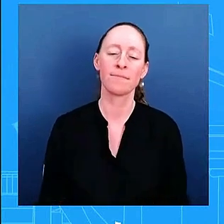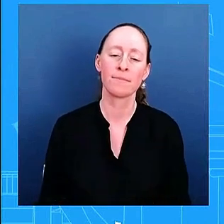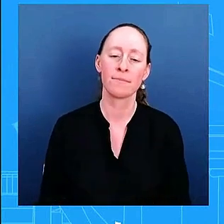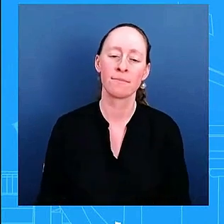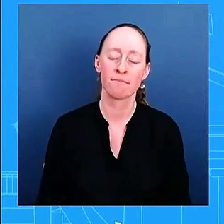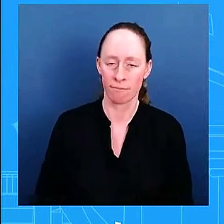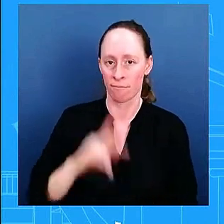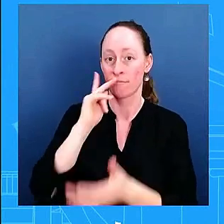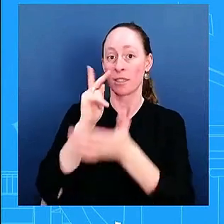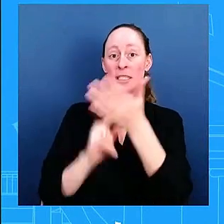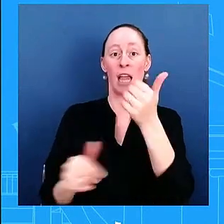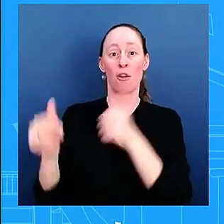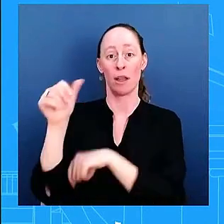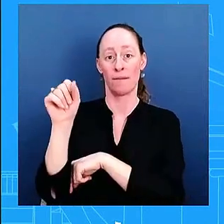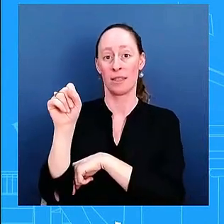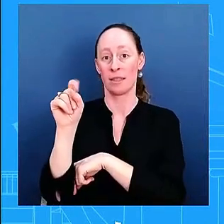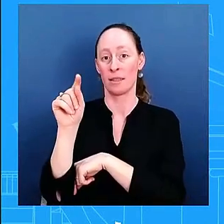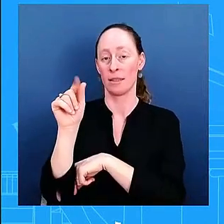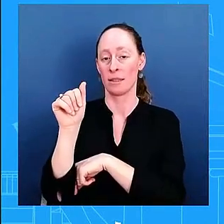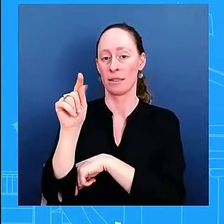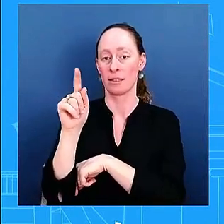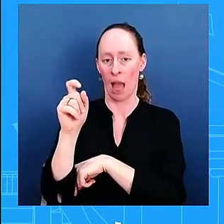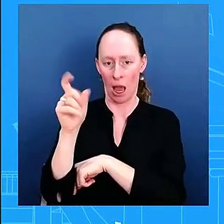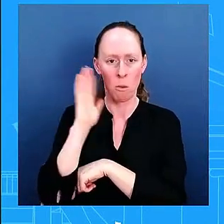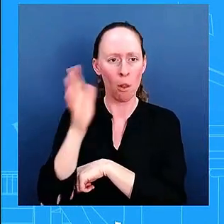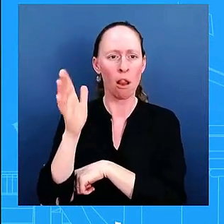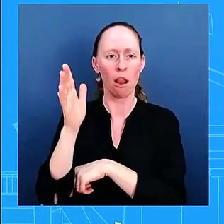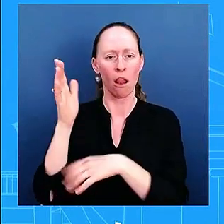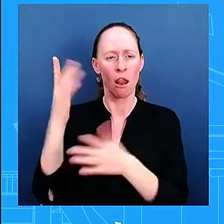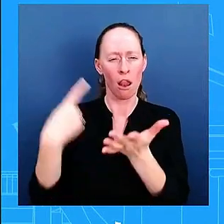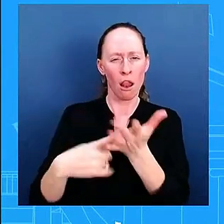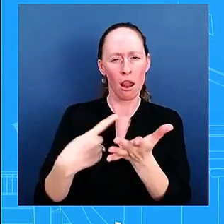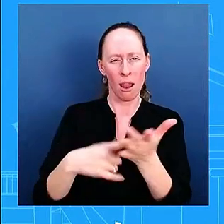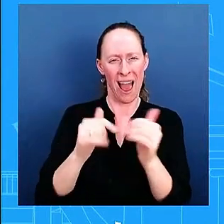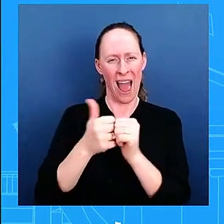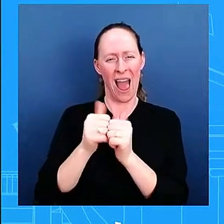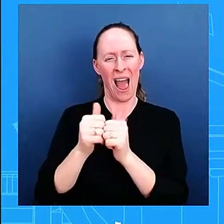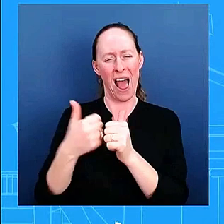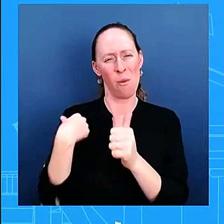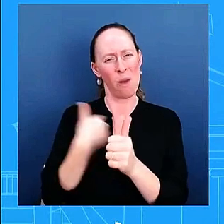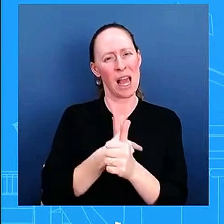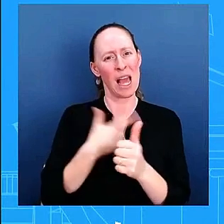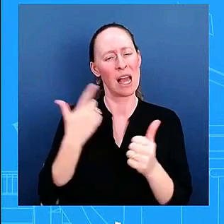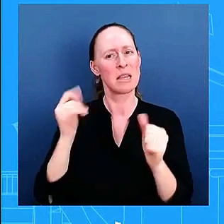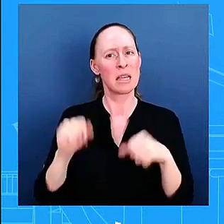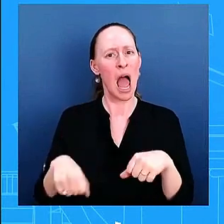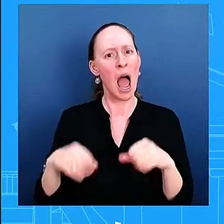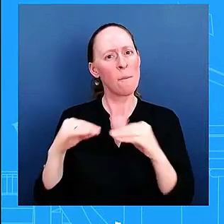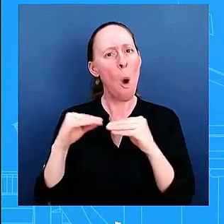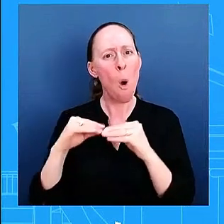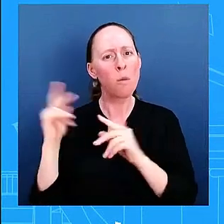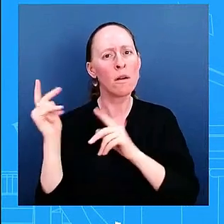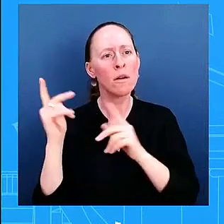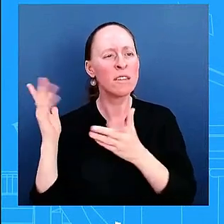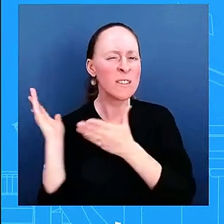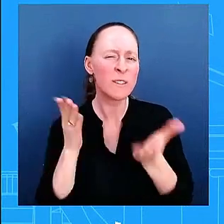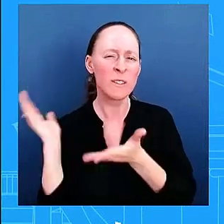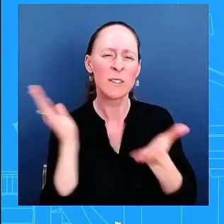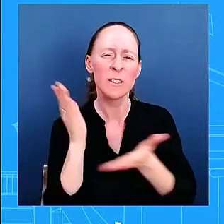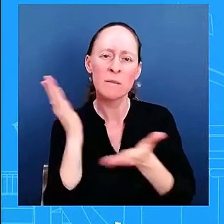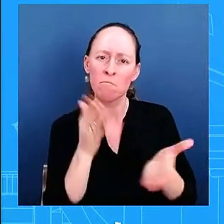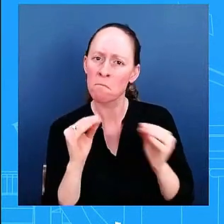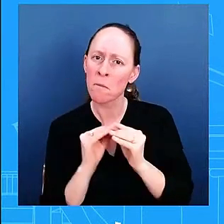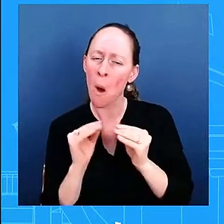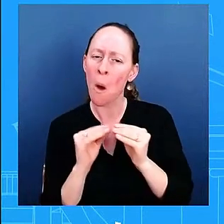how do we continue to upsurge um uh the humanitarian assistant into gaza so that is going to be a priority part of a